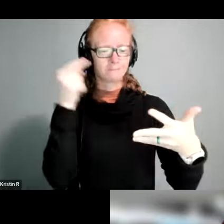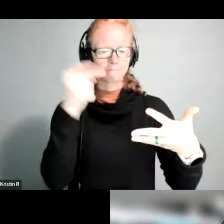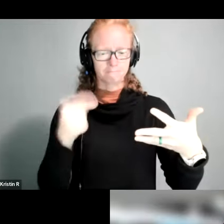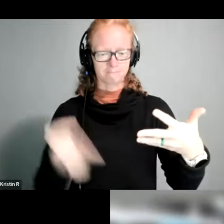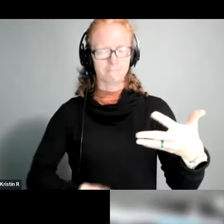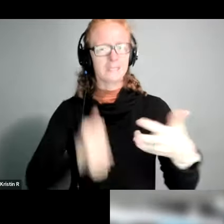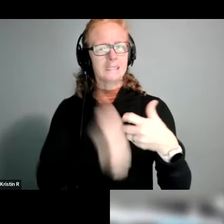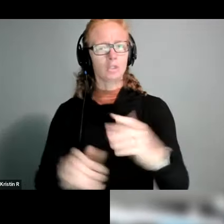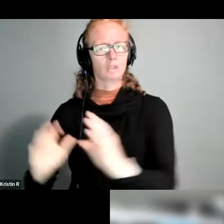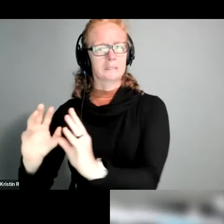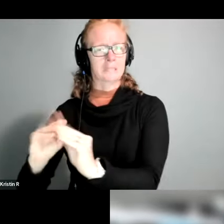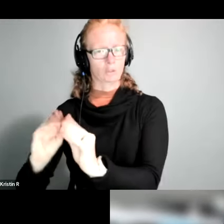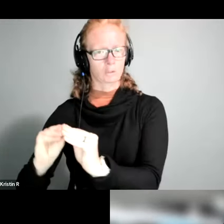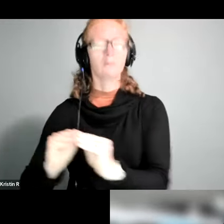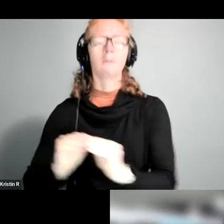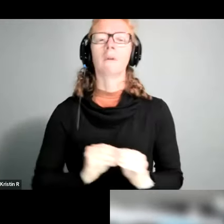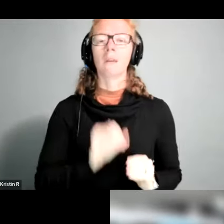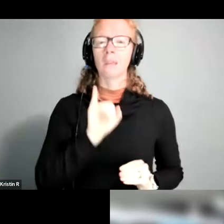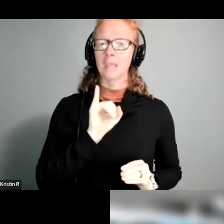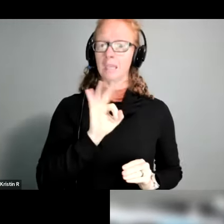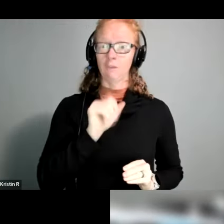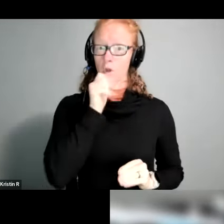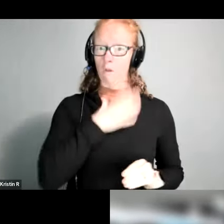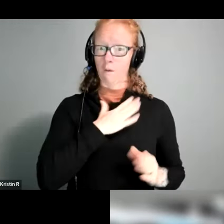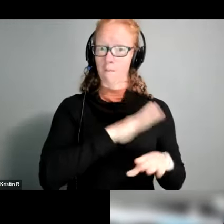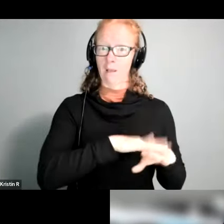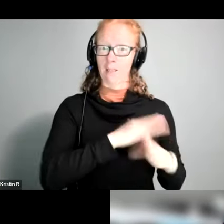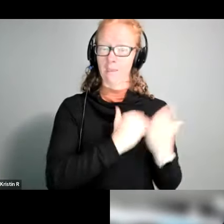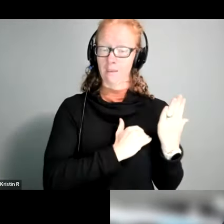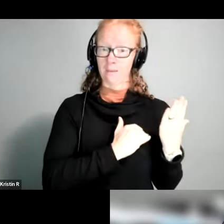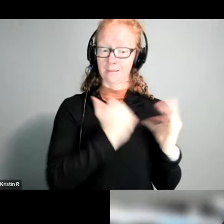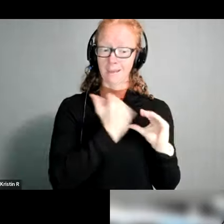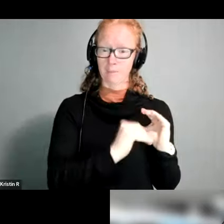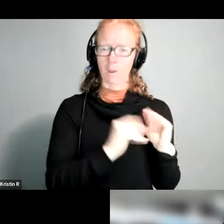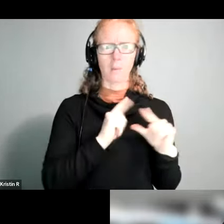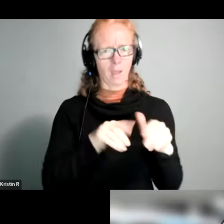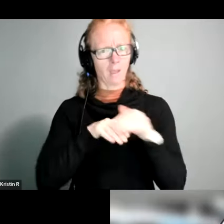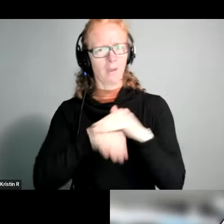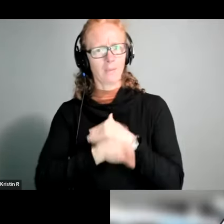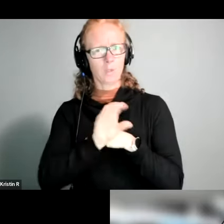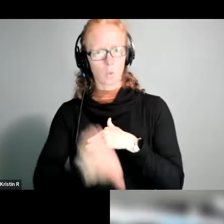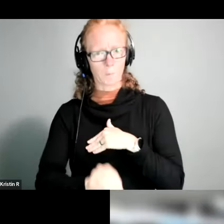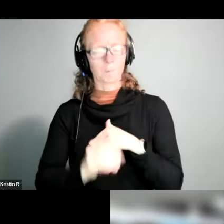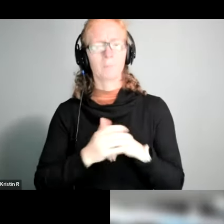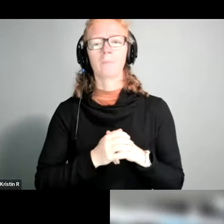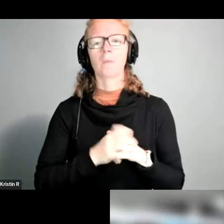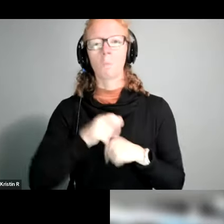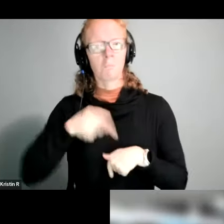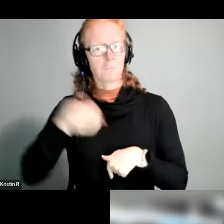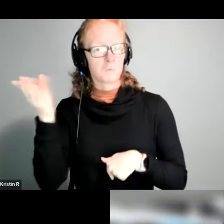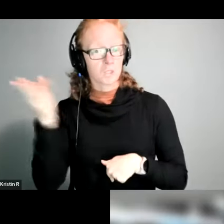session so if you're not on my email list but somehow you got to this zoom or presentation